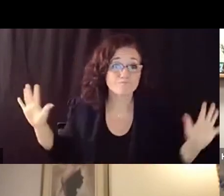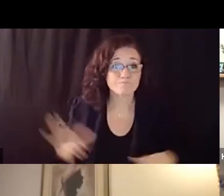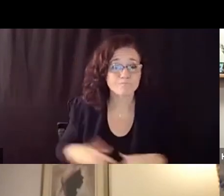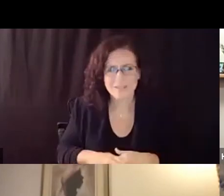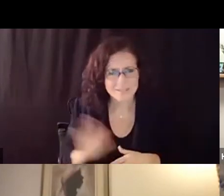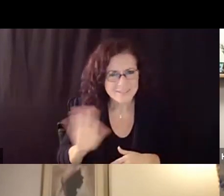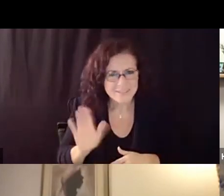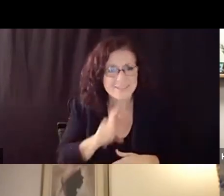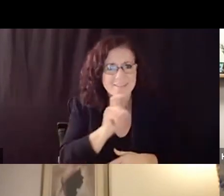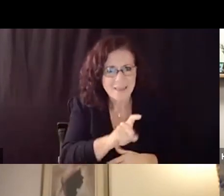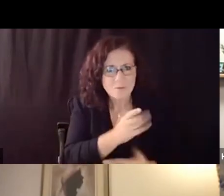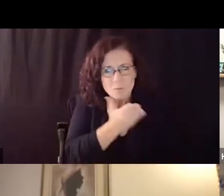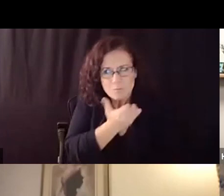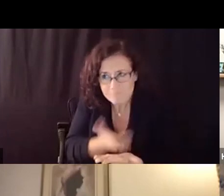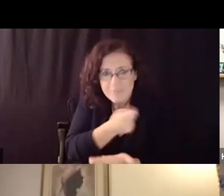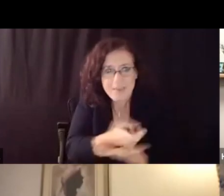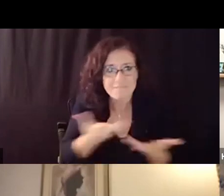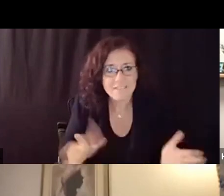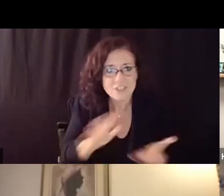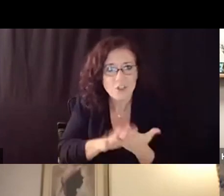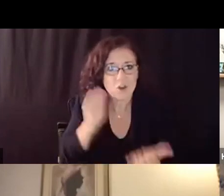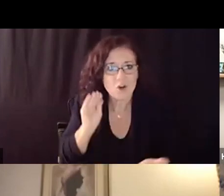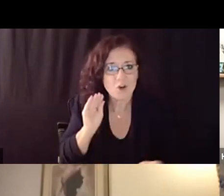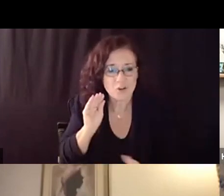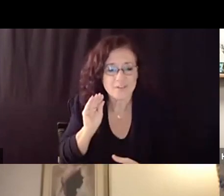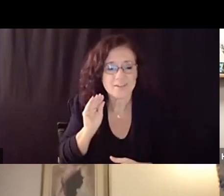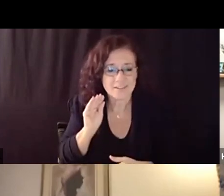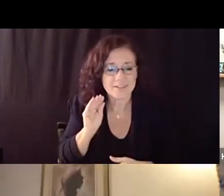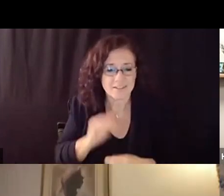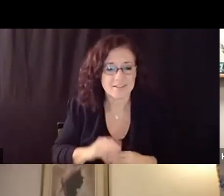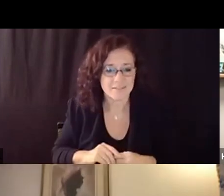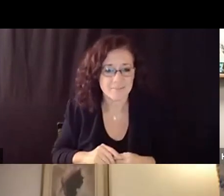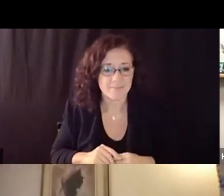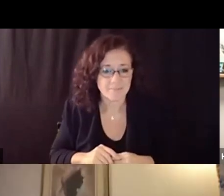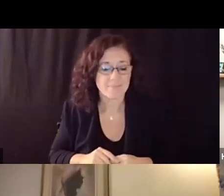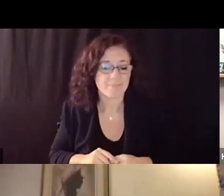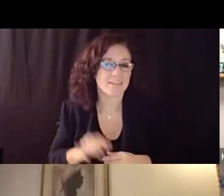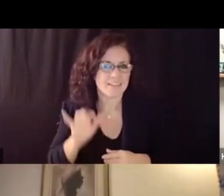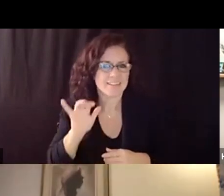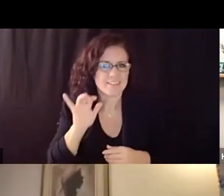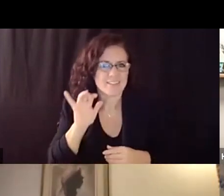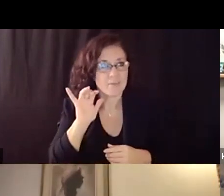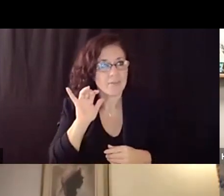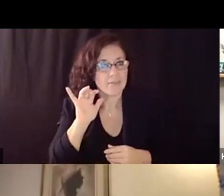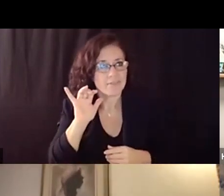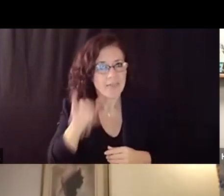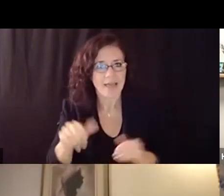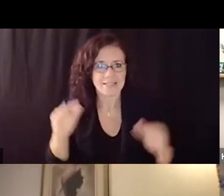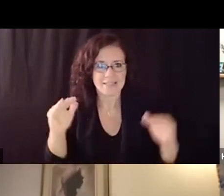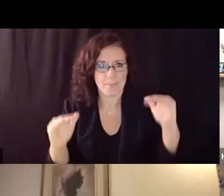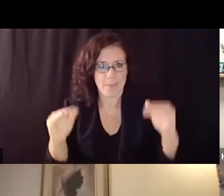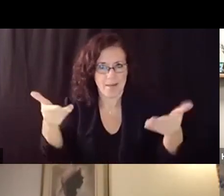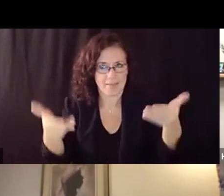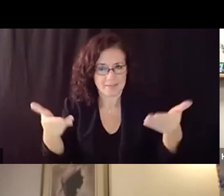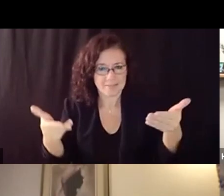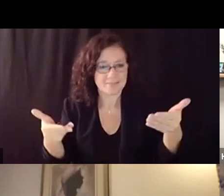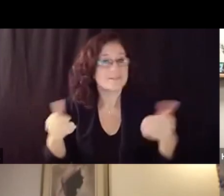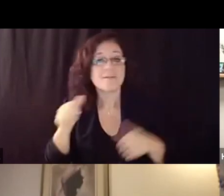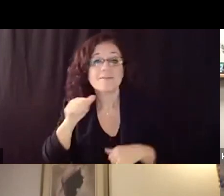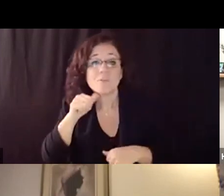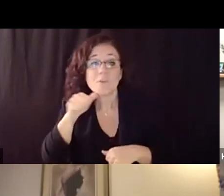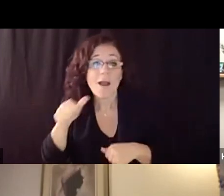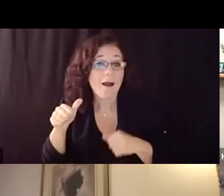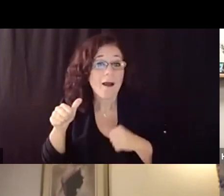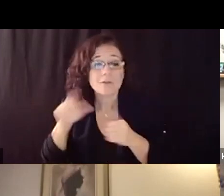demonstrate learning hence the part about the balance between not compromising the rigor of learning at a high level of depth of